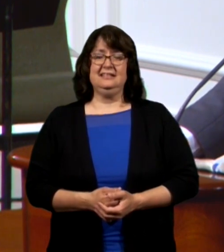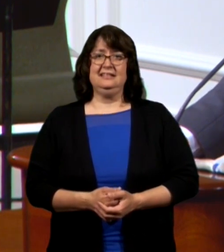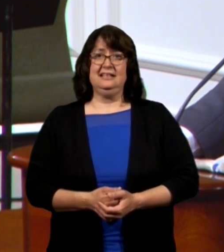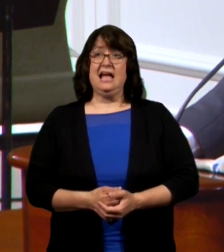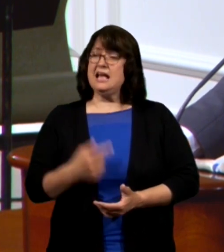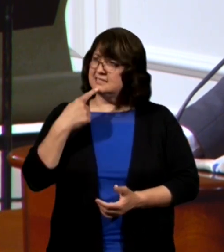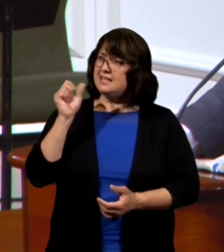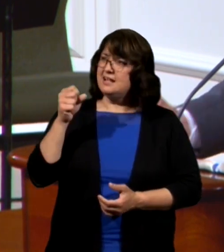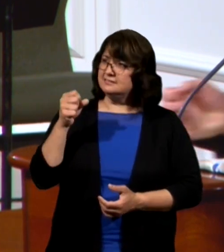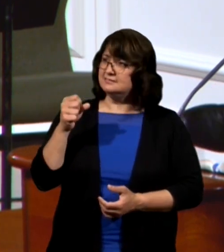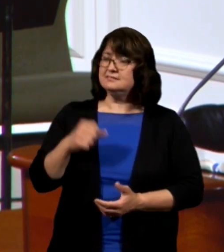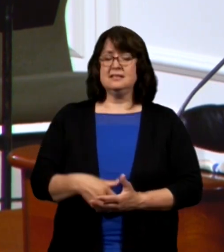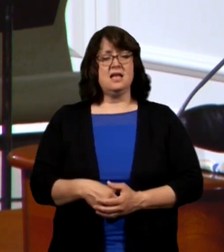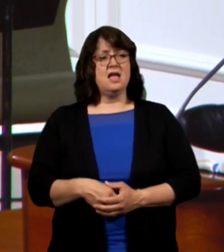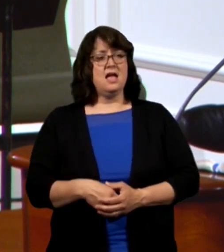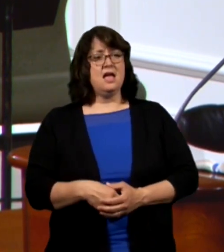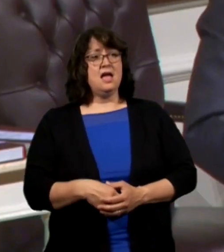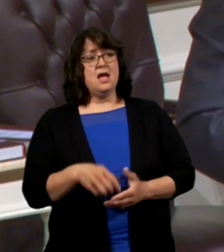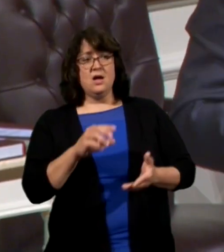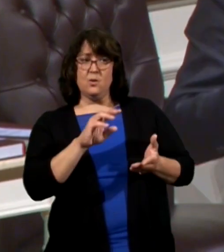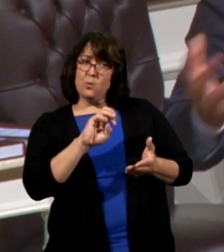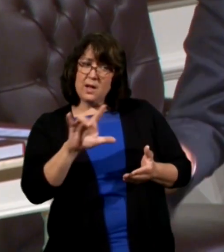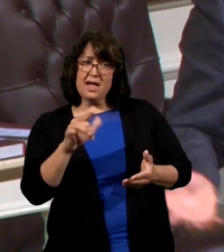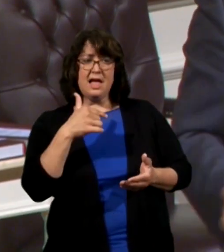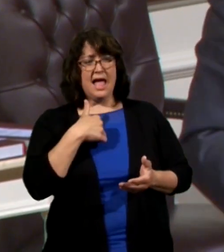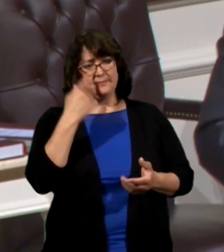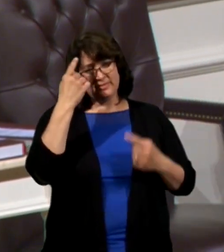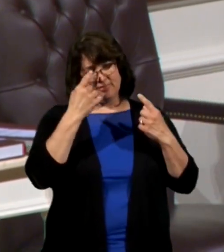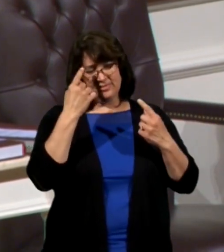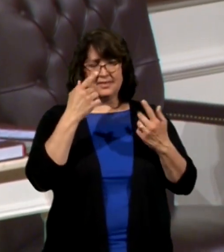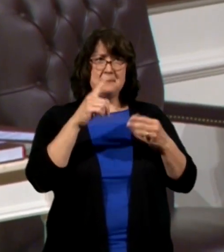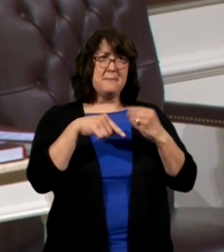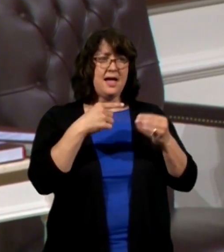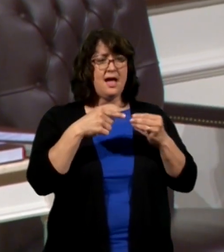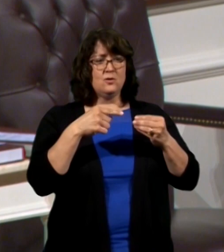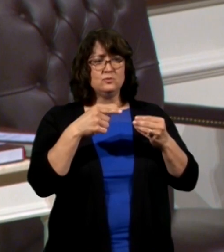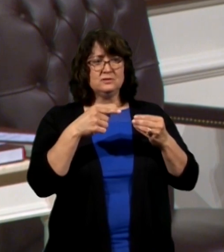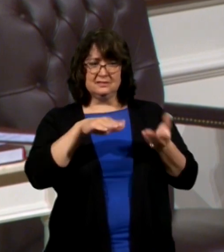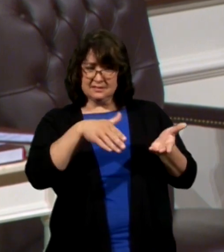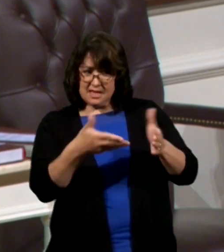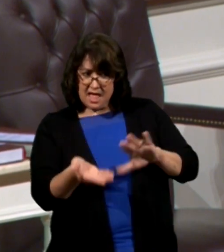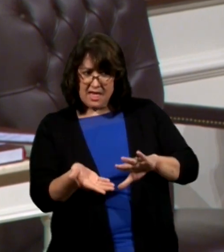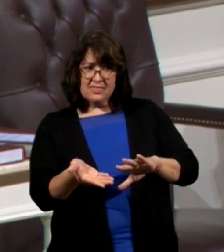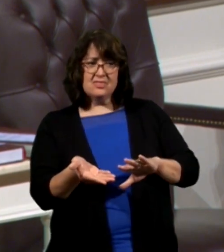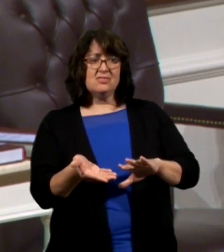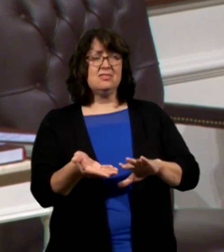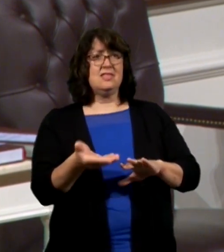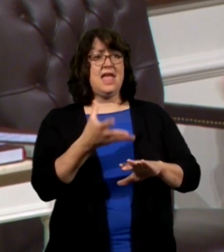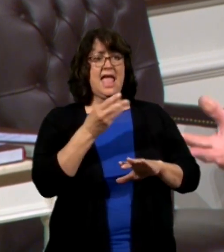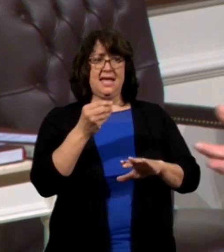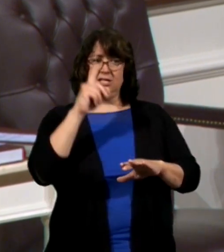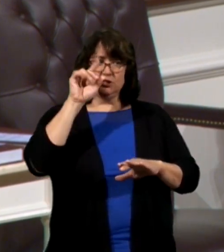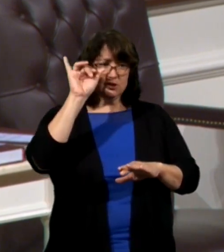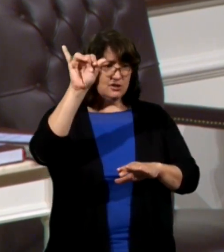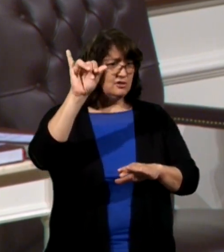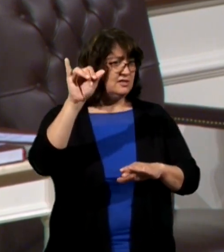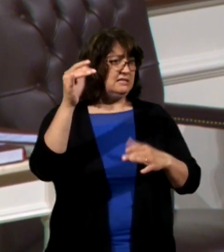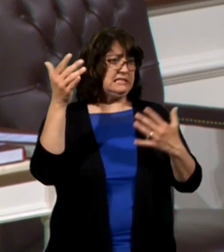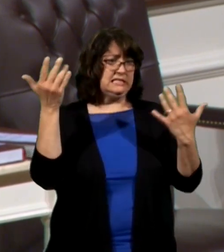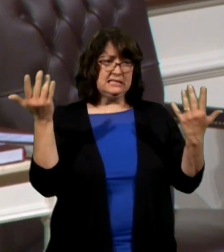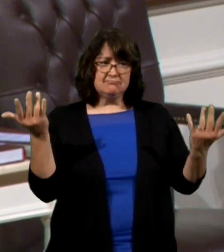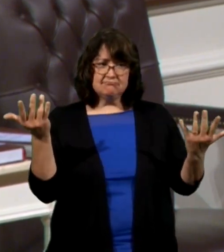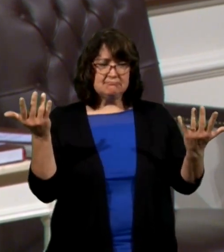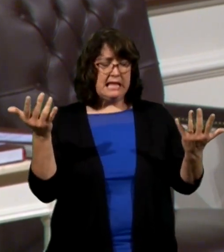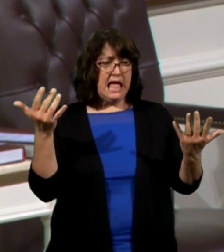I said yes she said well I've been thinking a lot about death and eternity and